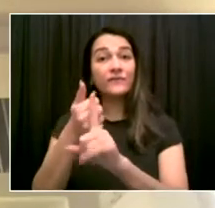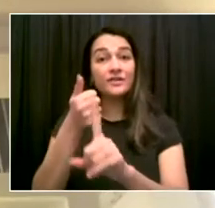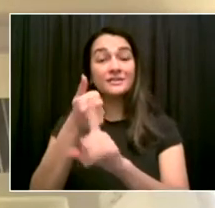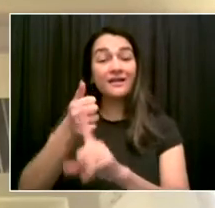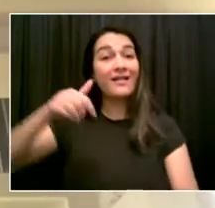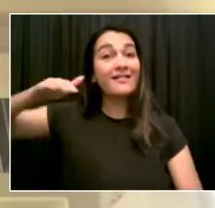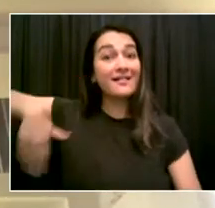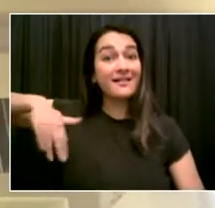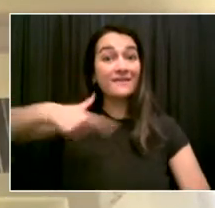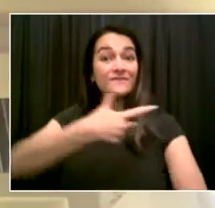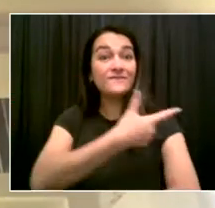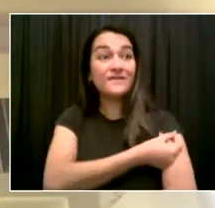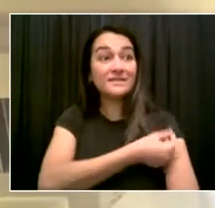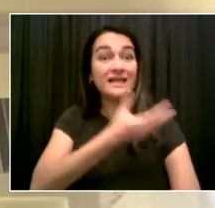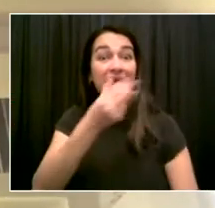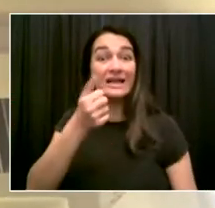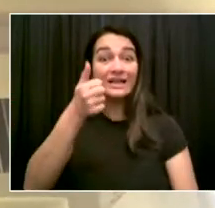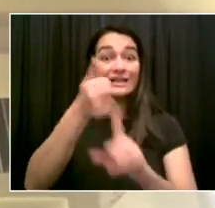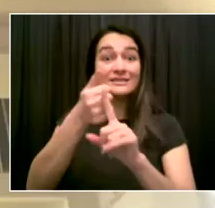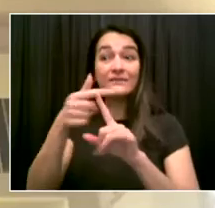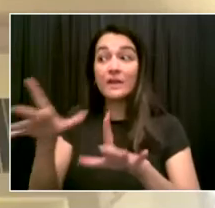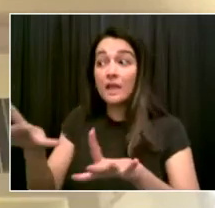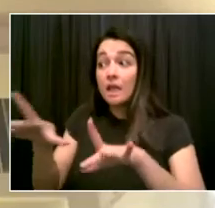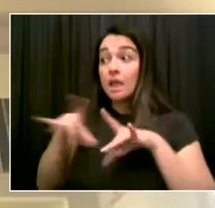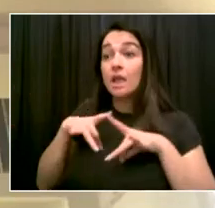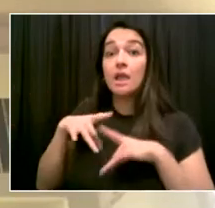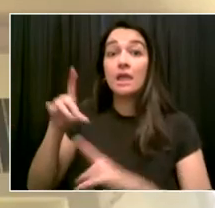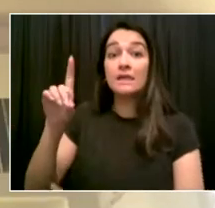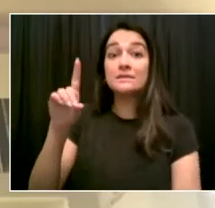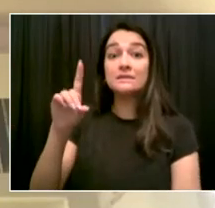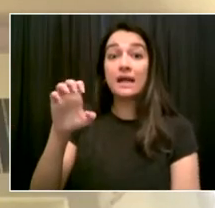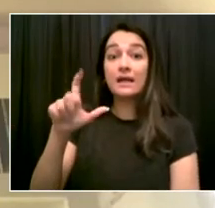outbreaks, if not for leadership and action.